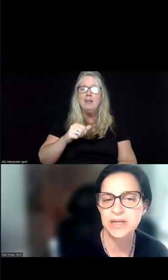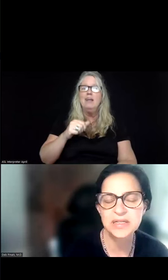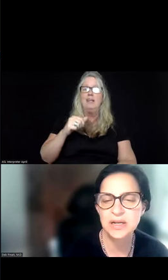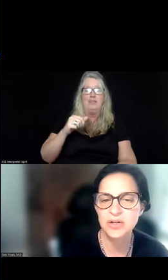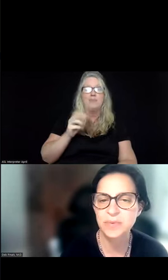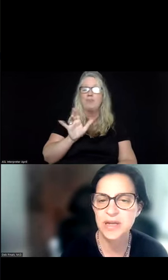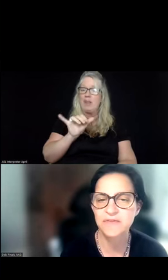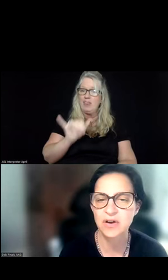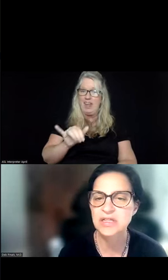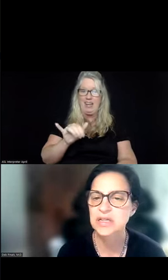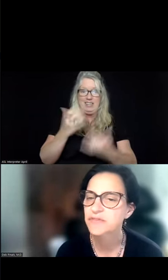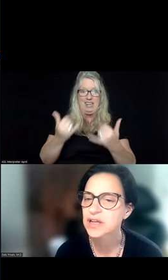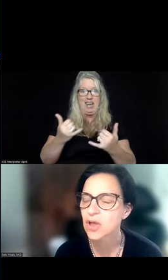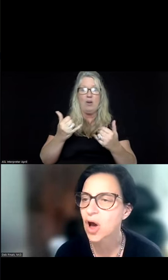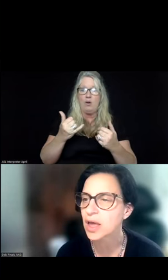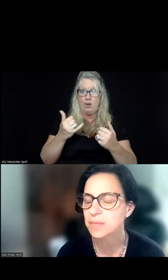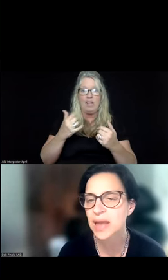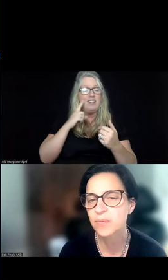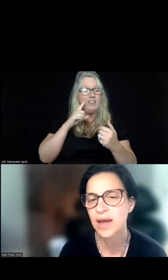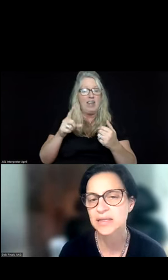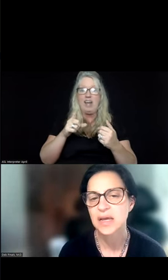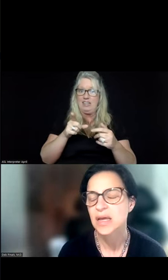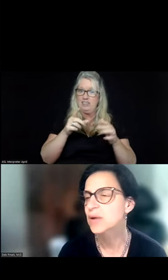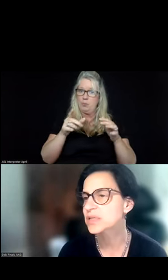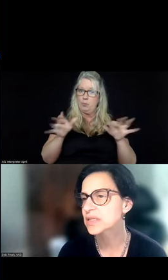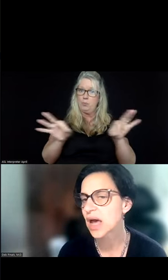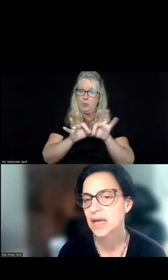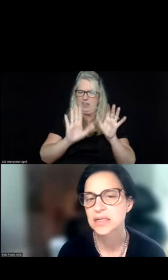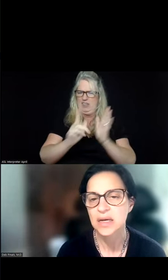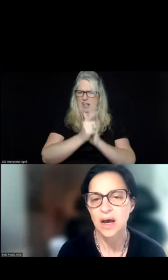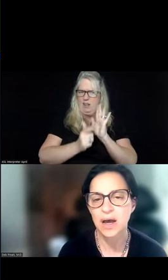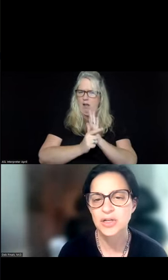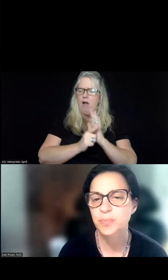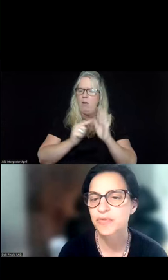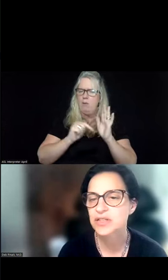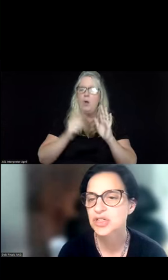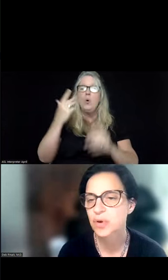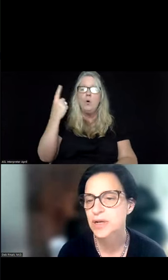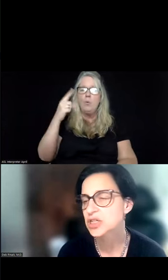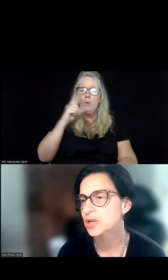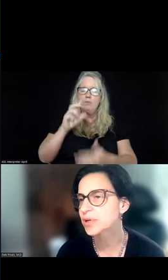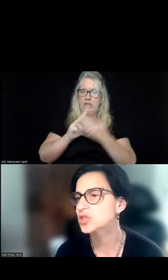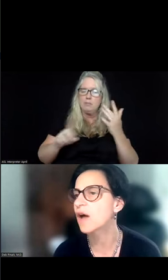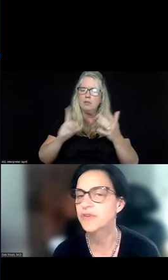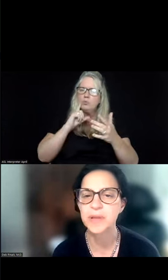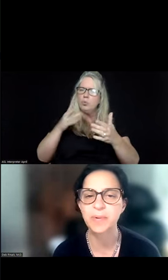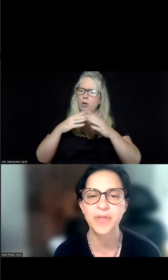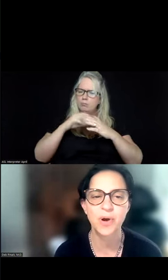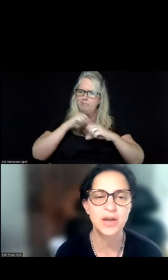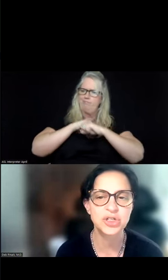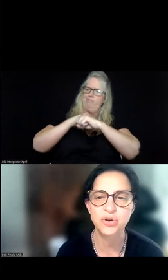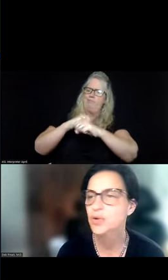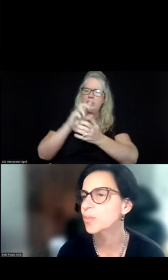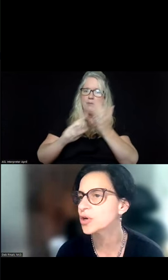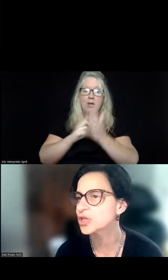has been considered to be a very significant law, and in many ways, it was designed to prevent discrimination because often people